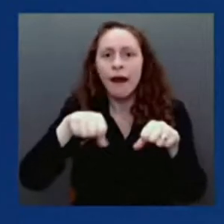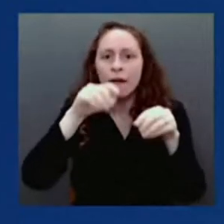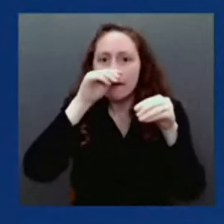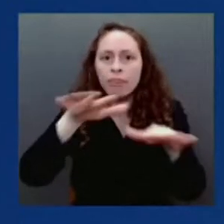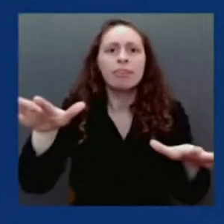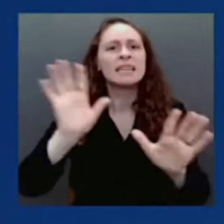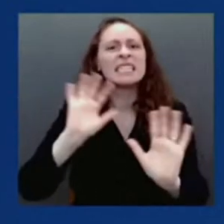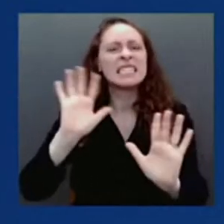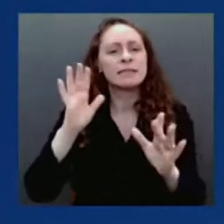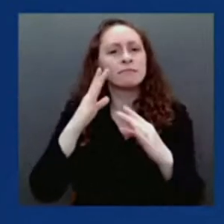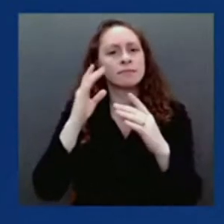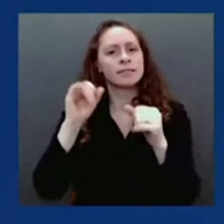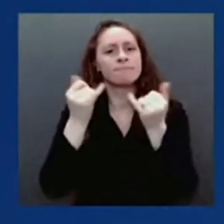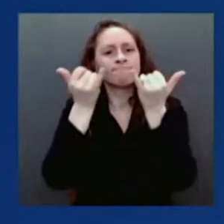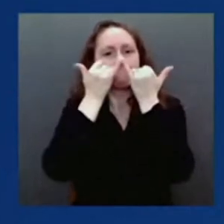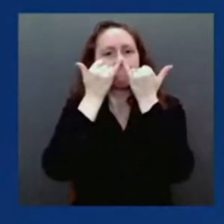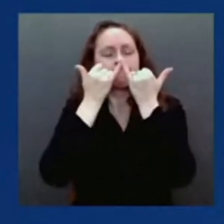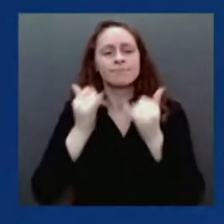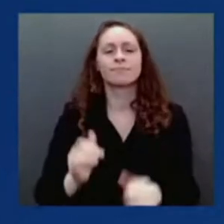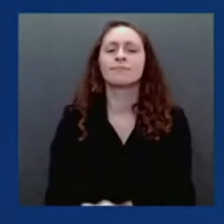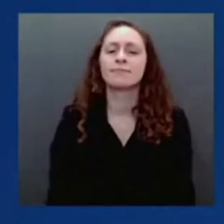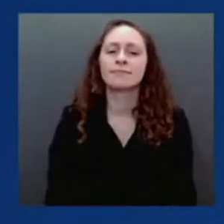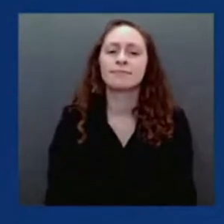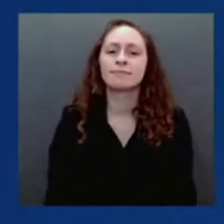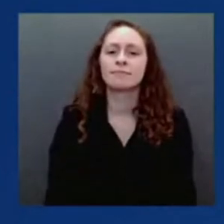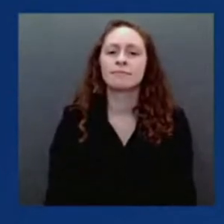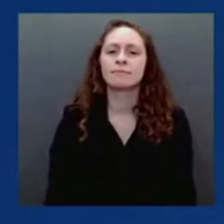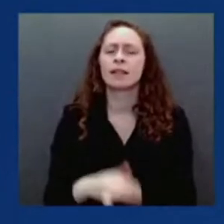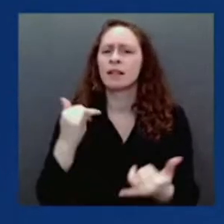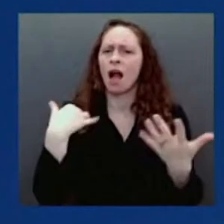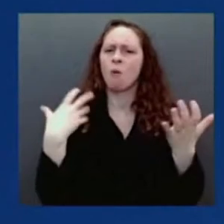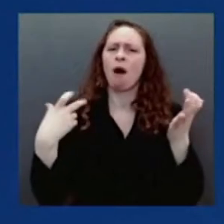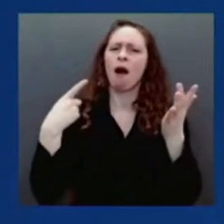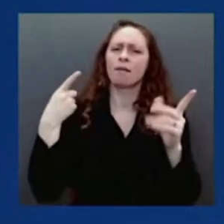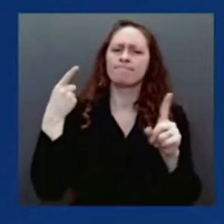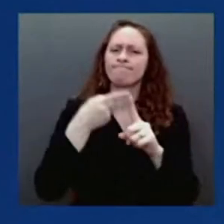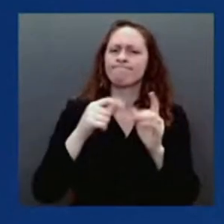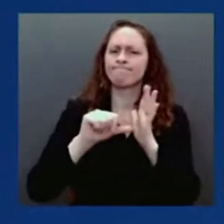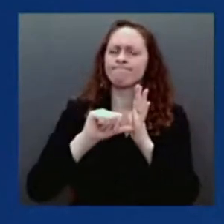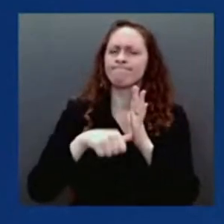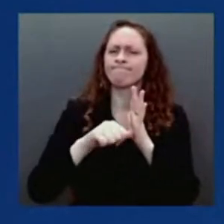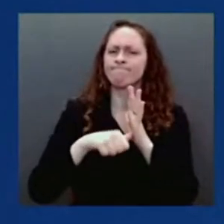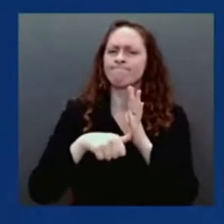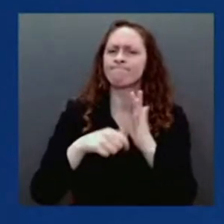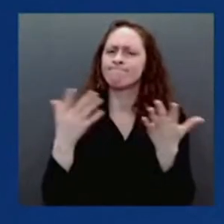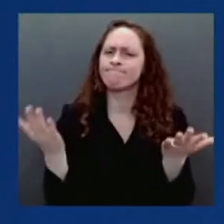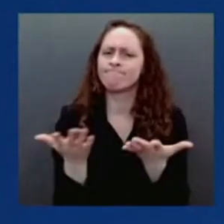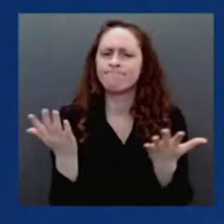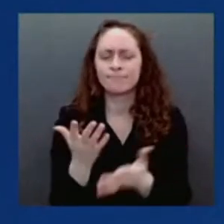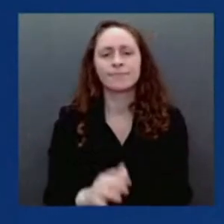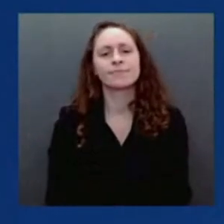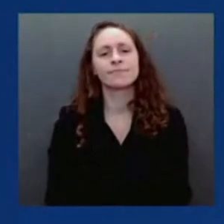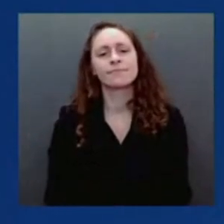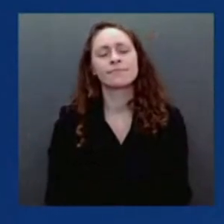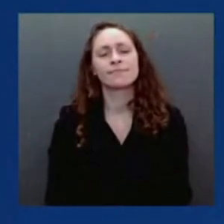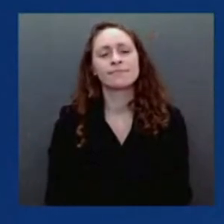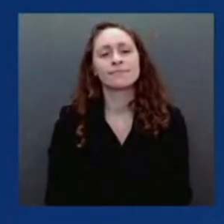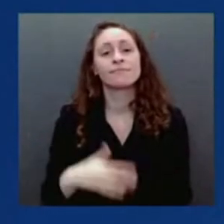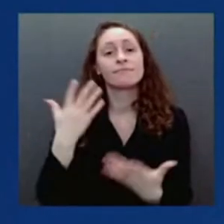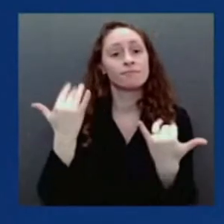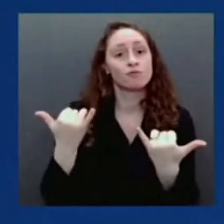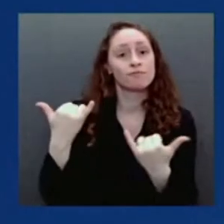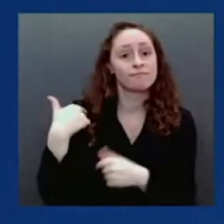to think that pan-coronavirus vaccines are literally around the corner in a month or two. It's going to take years to develop